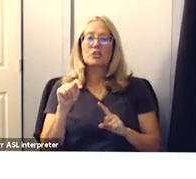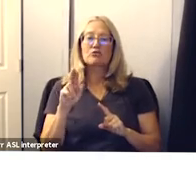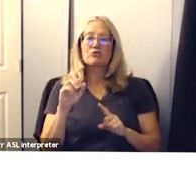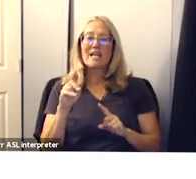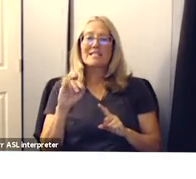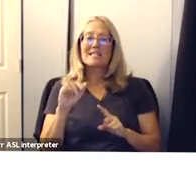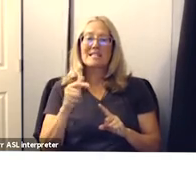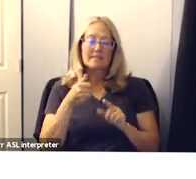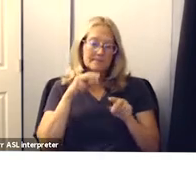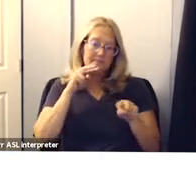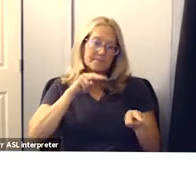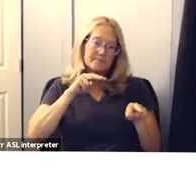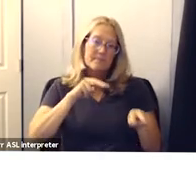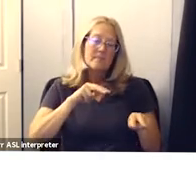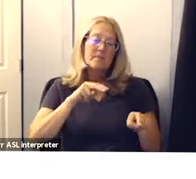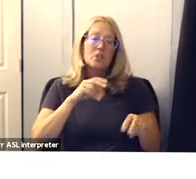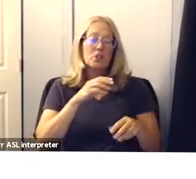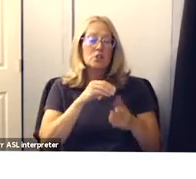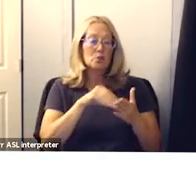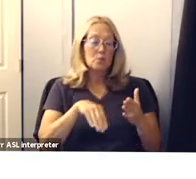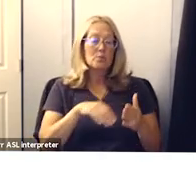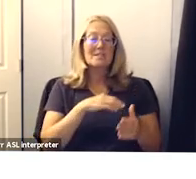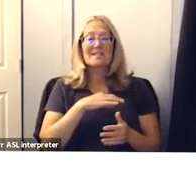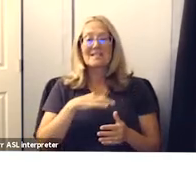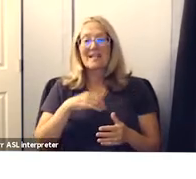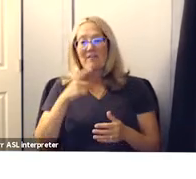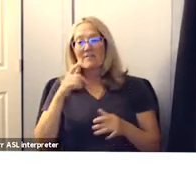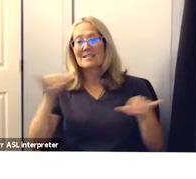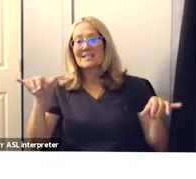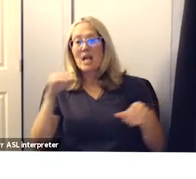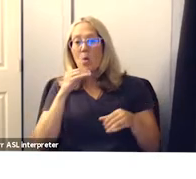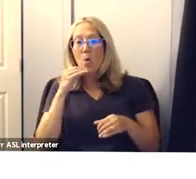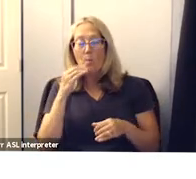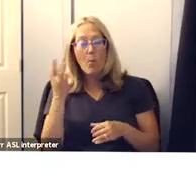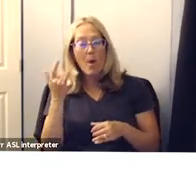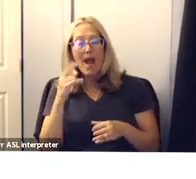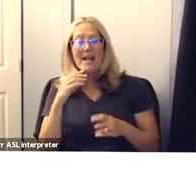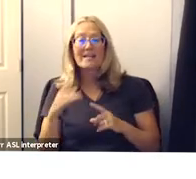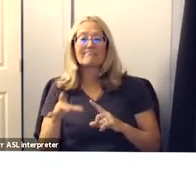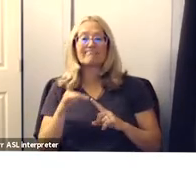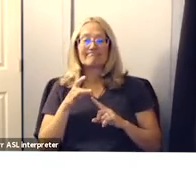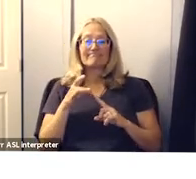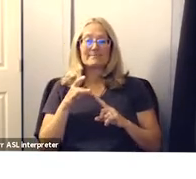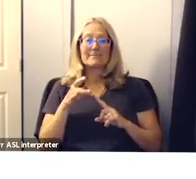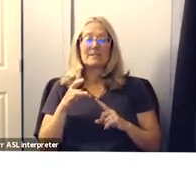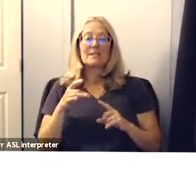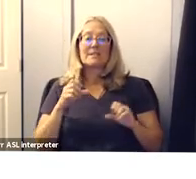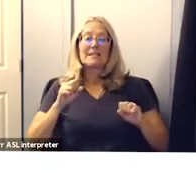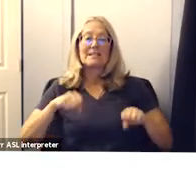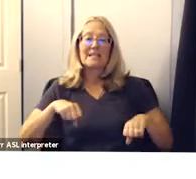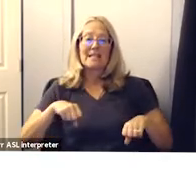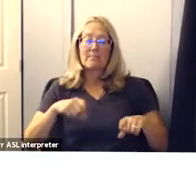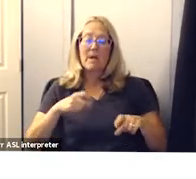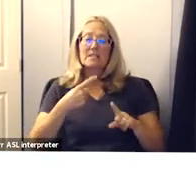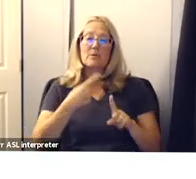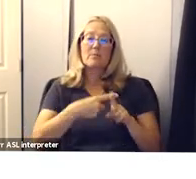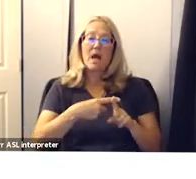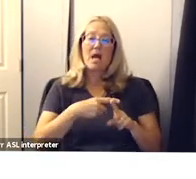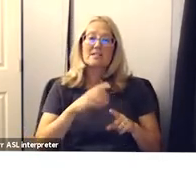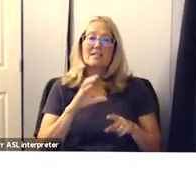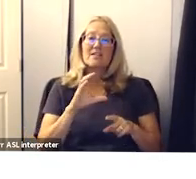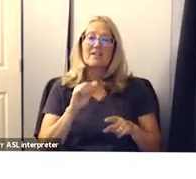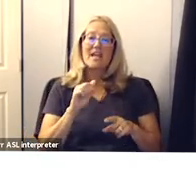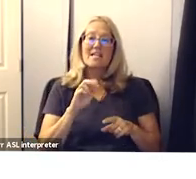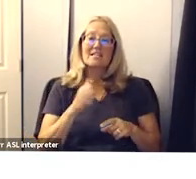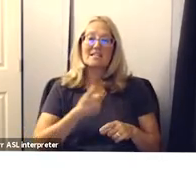staff who need to be at home because of exposure to or a positive case of covid this really